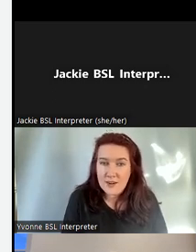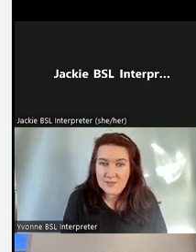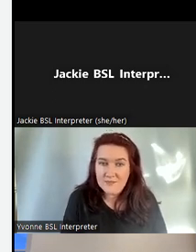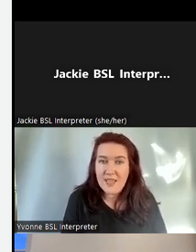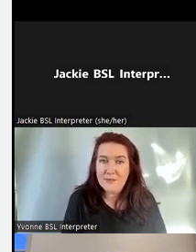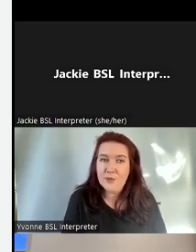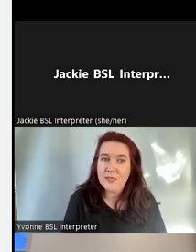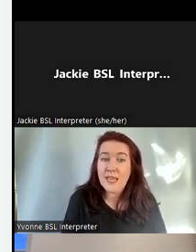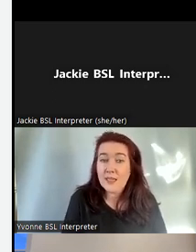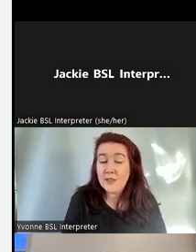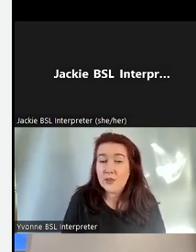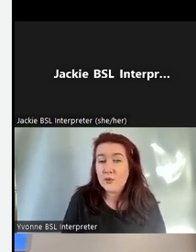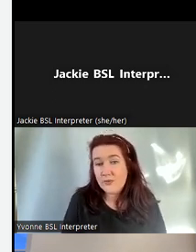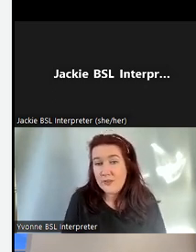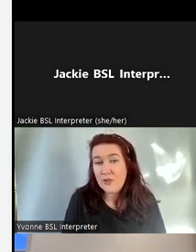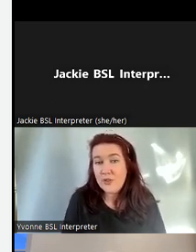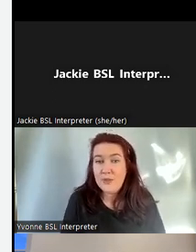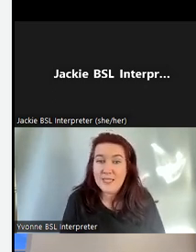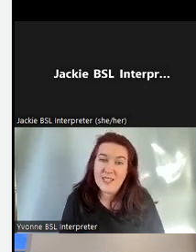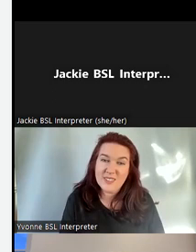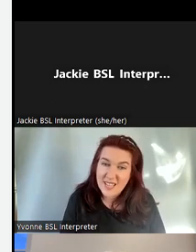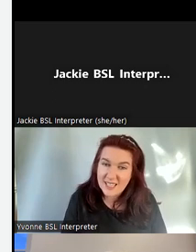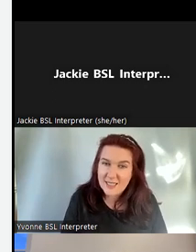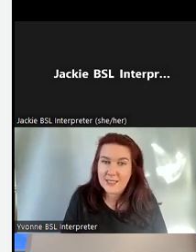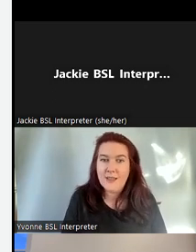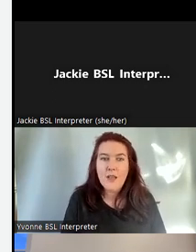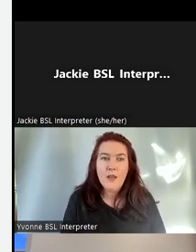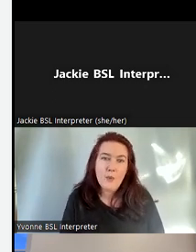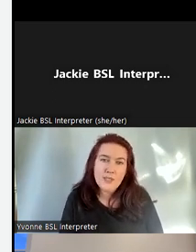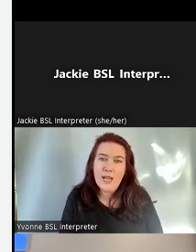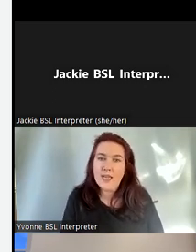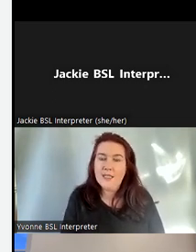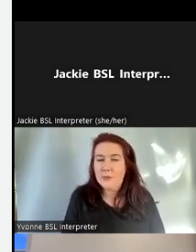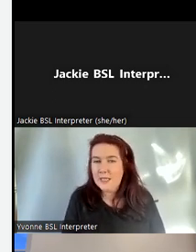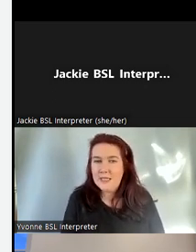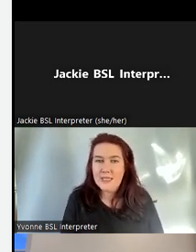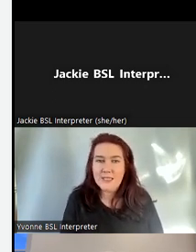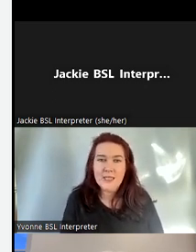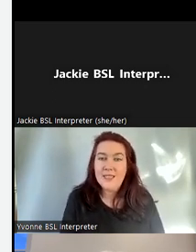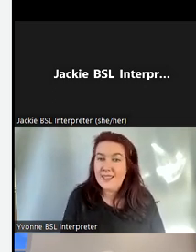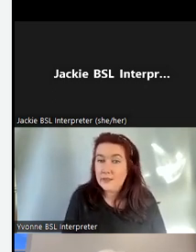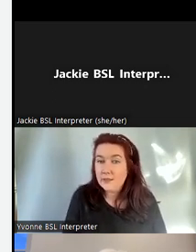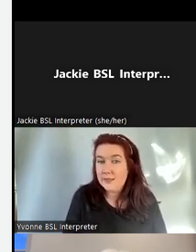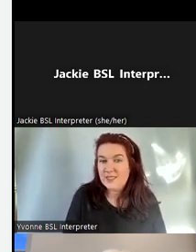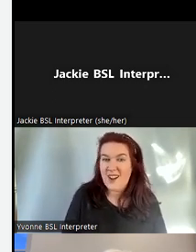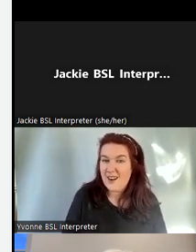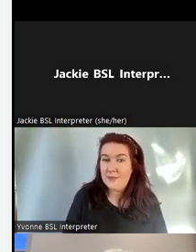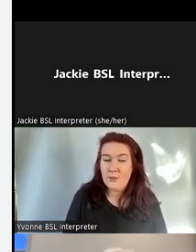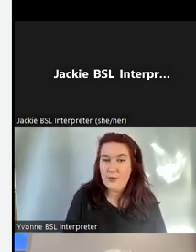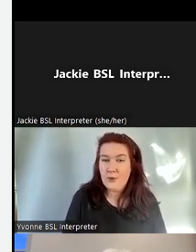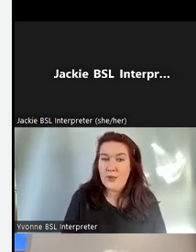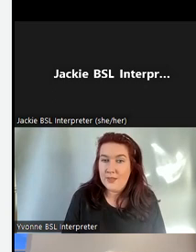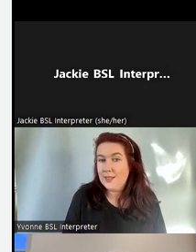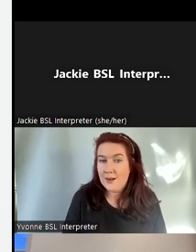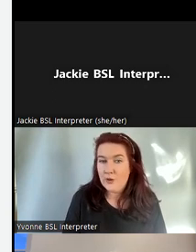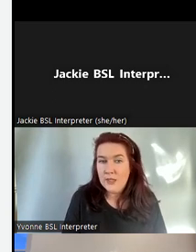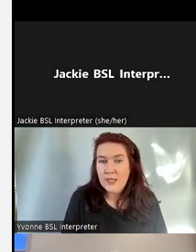tartan and so it's again another source of revenue that we can sell ties and bow ties, braces, kilts, scarves and